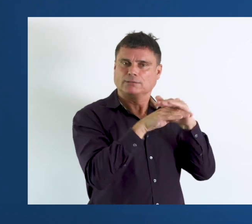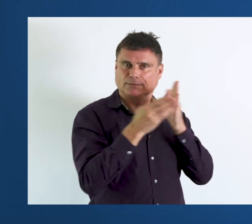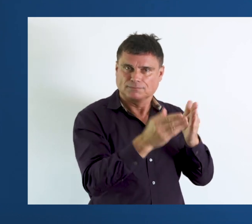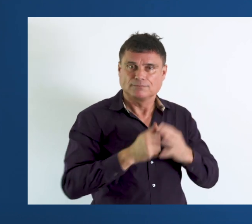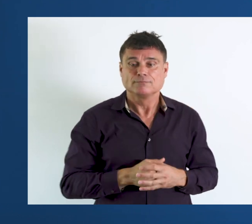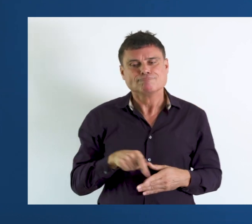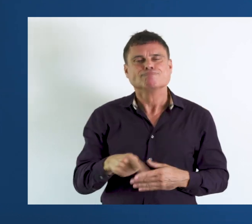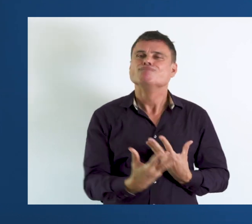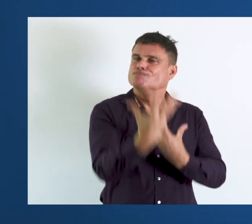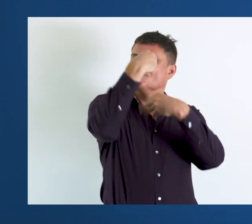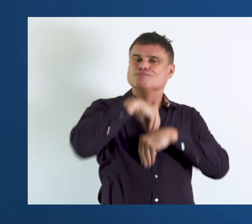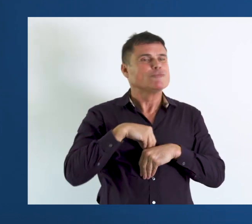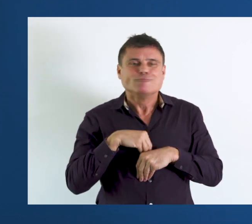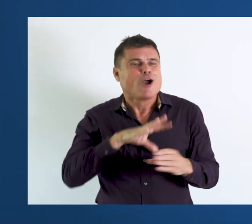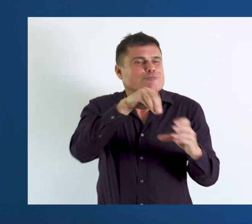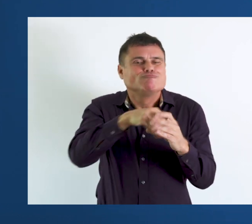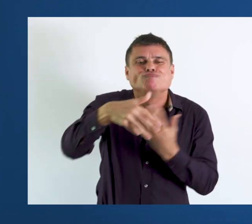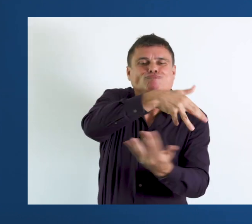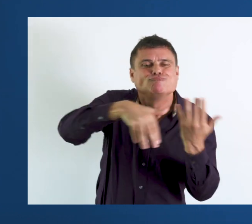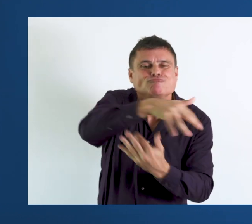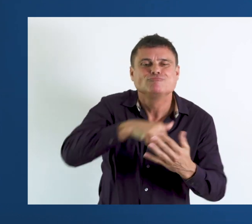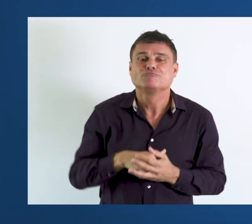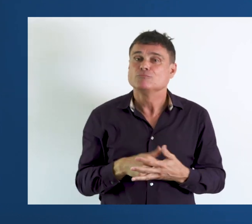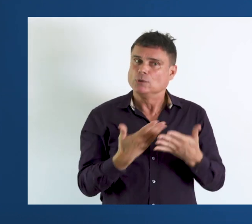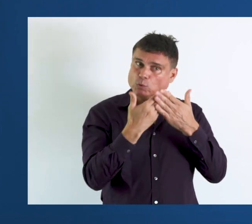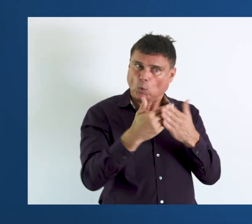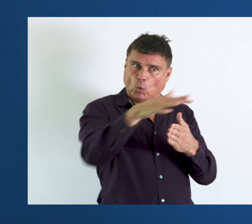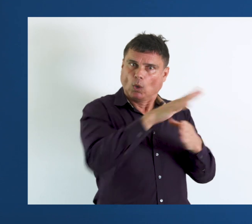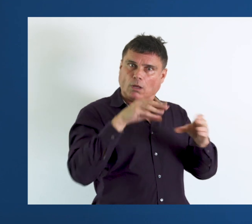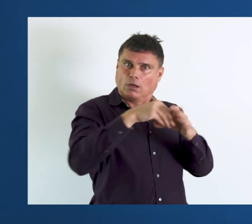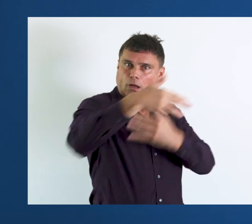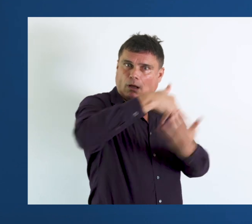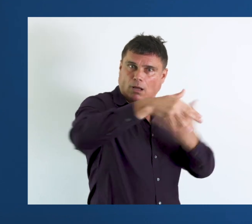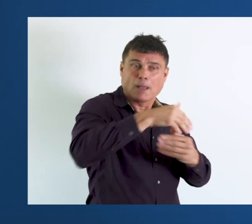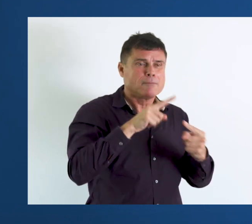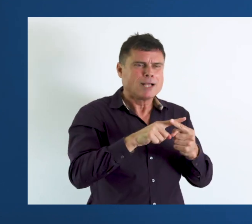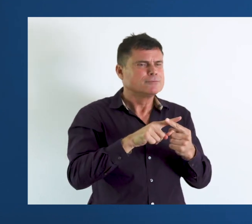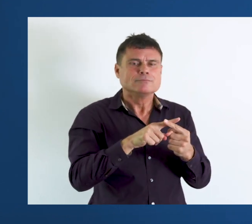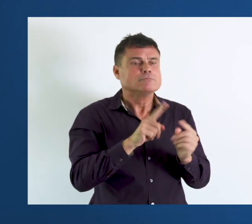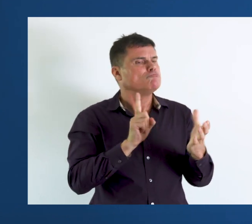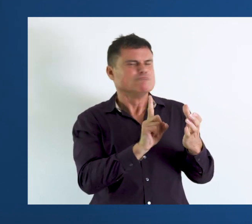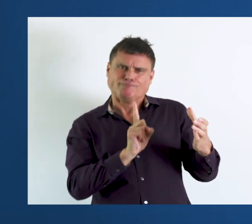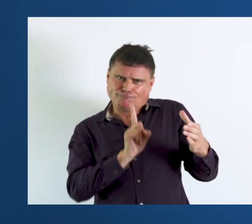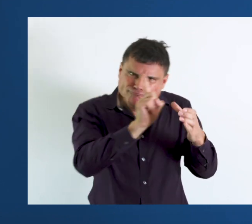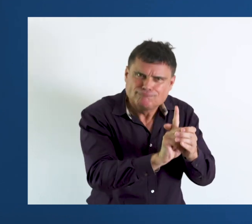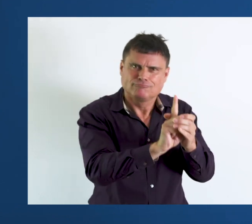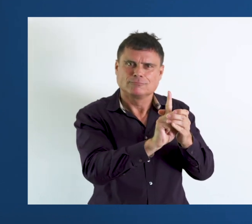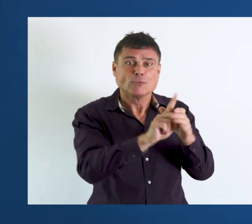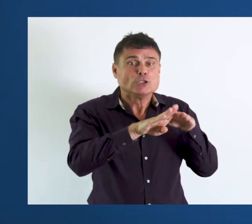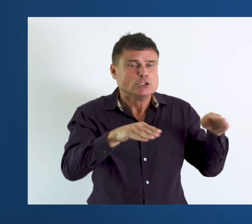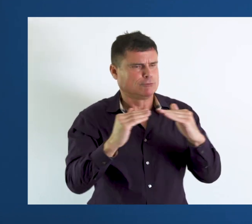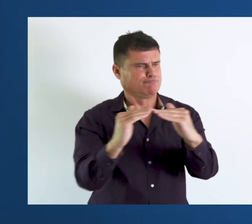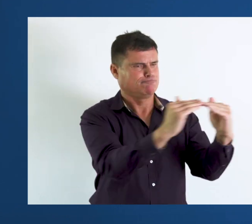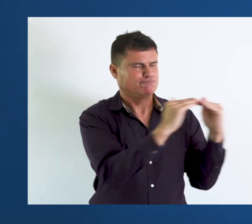He can enjoy recreational spaces within the school context, and he can fully participate on equal